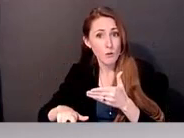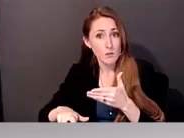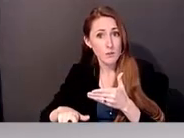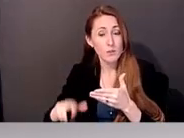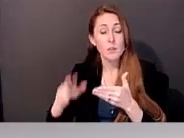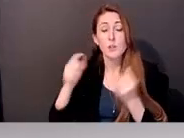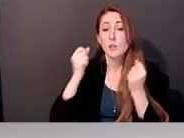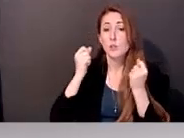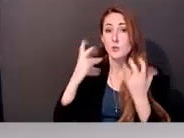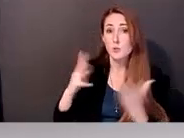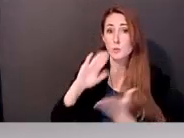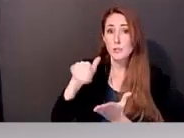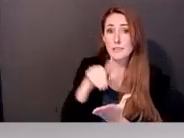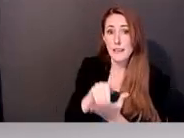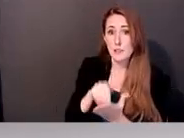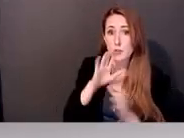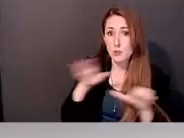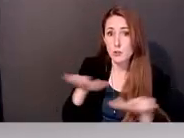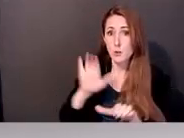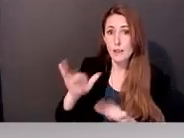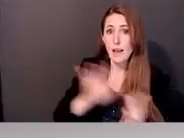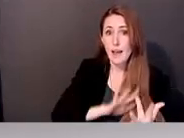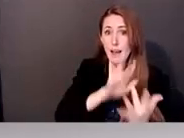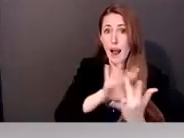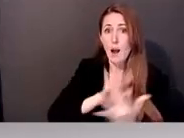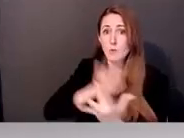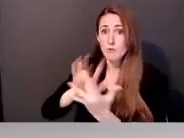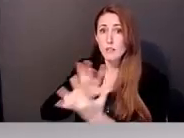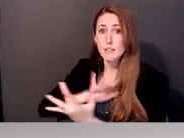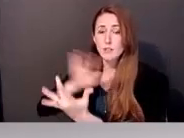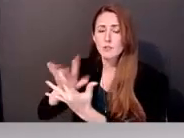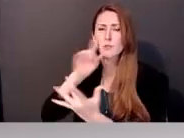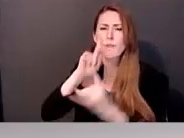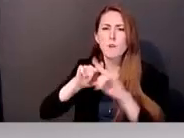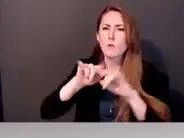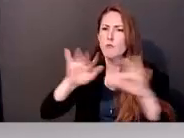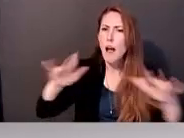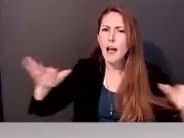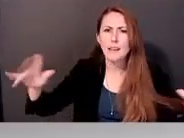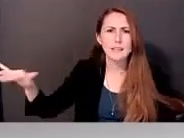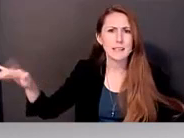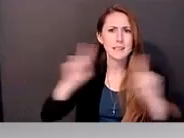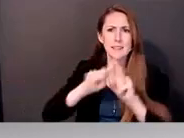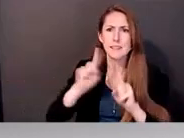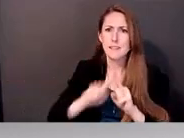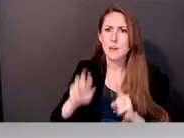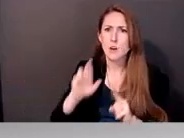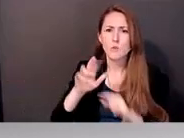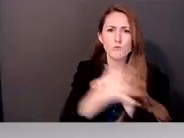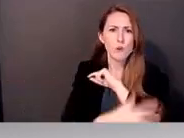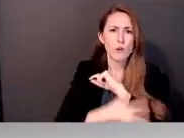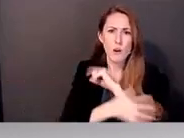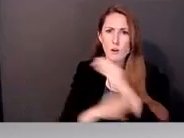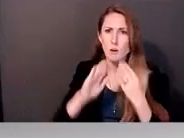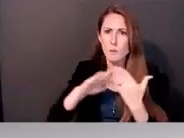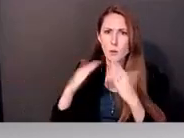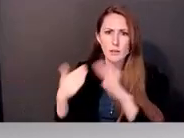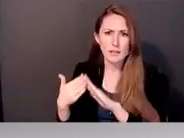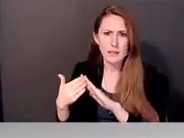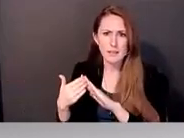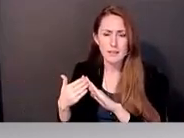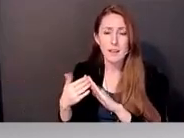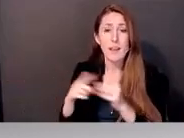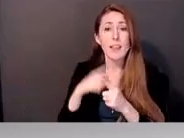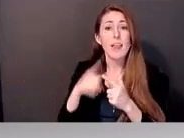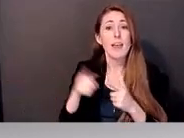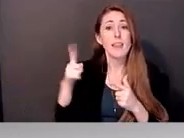that outreach then to a variety of different rural communities and some of those core strategies. And then they're coming together